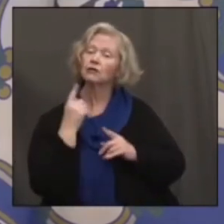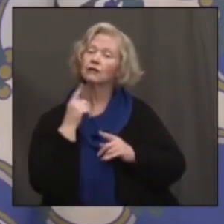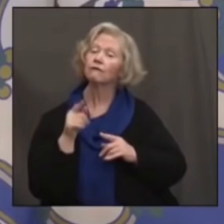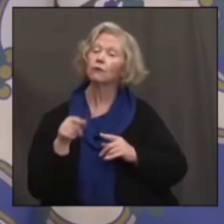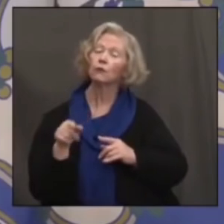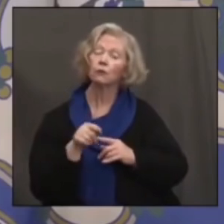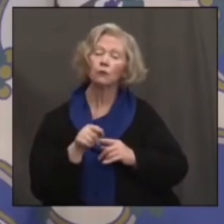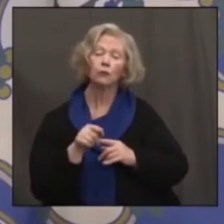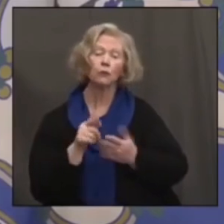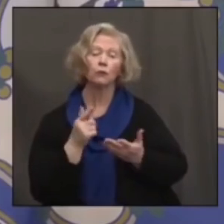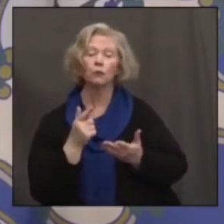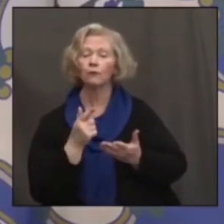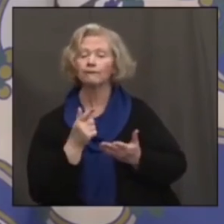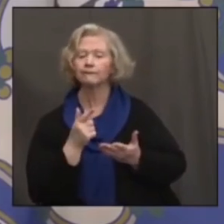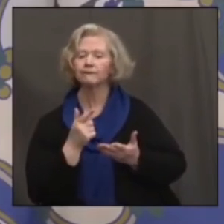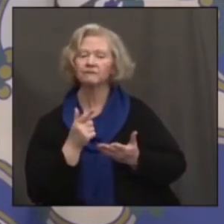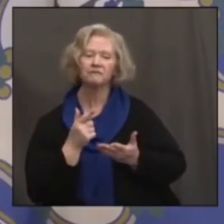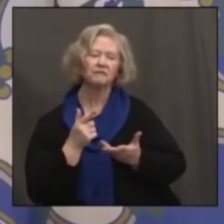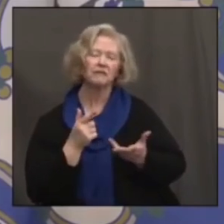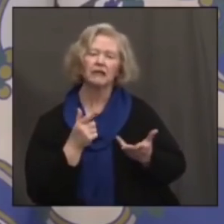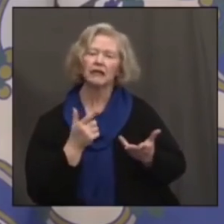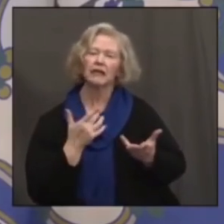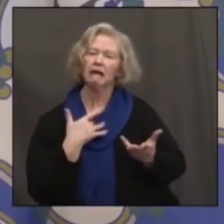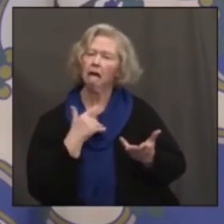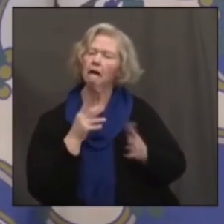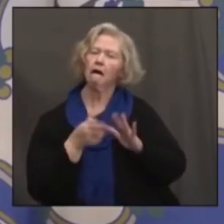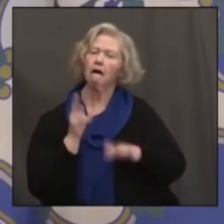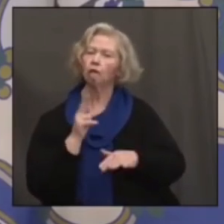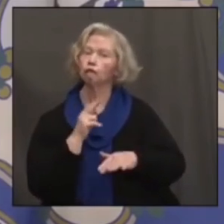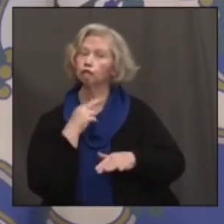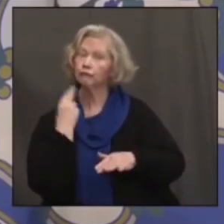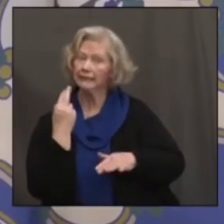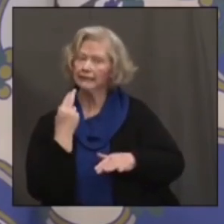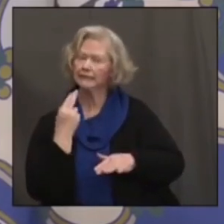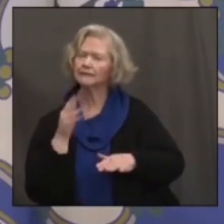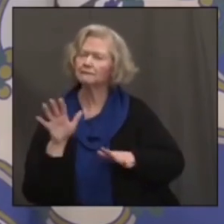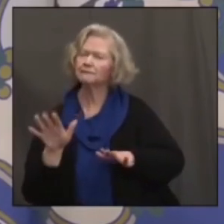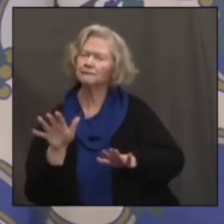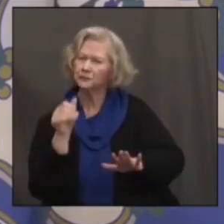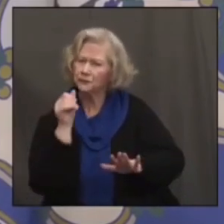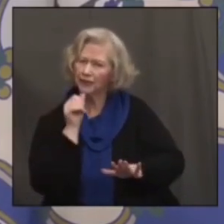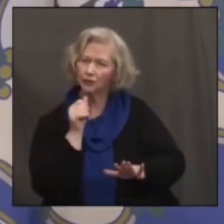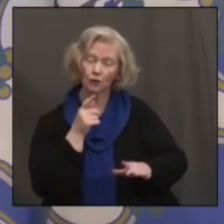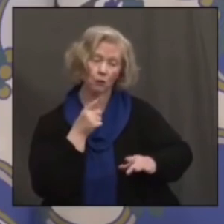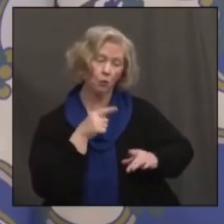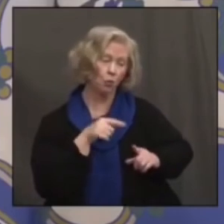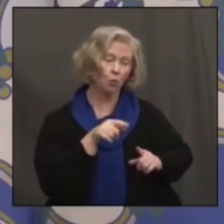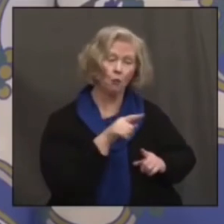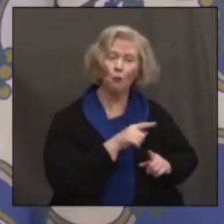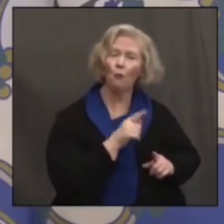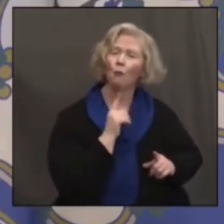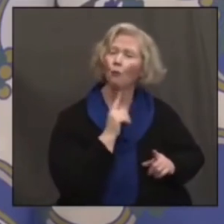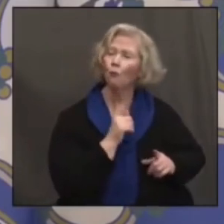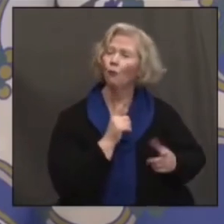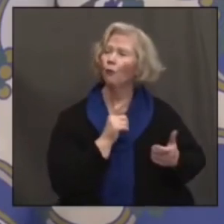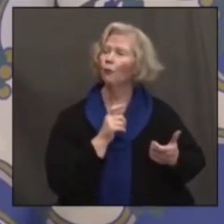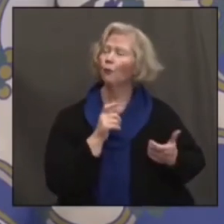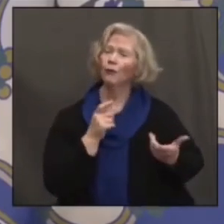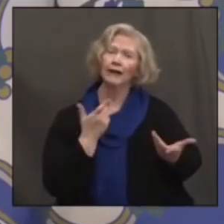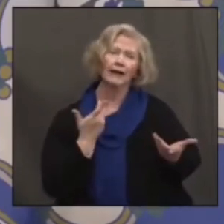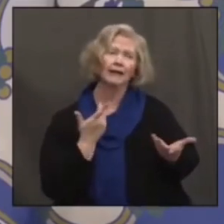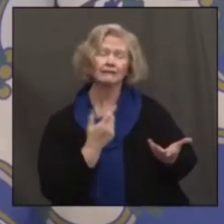don't have the same level of risk as other people. Let those that can't telecommute, those who are forward facing,